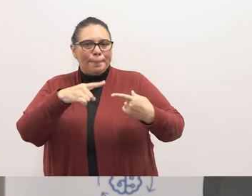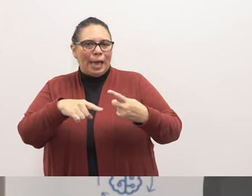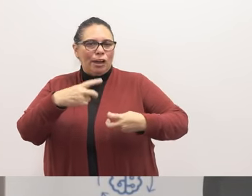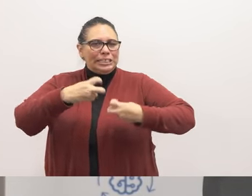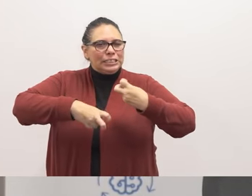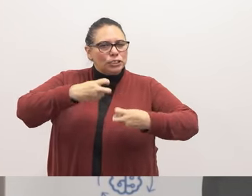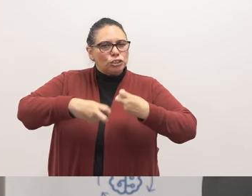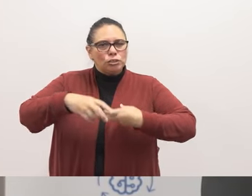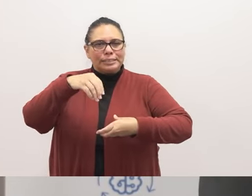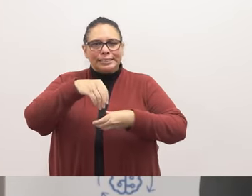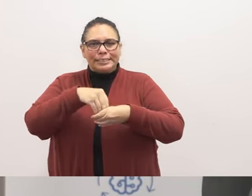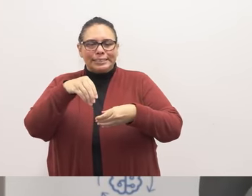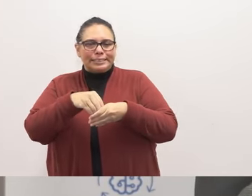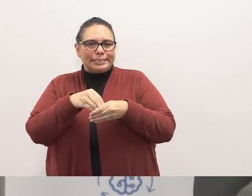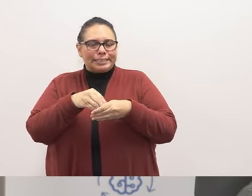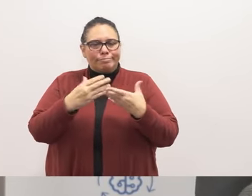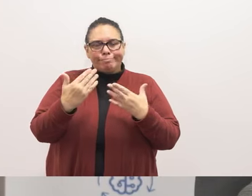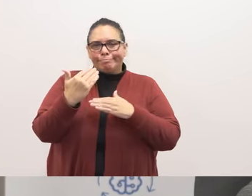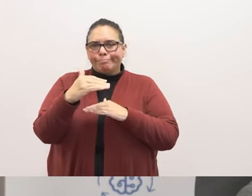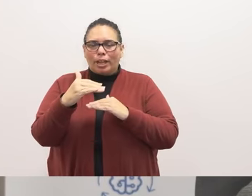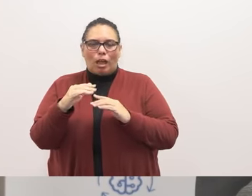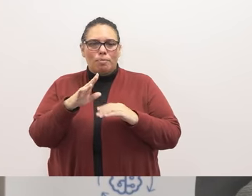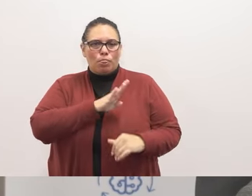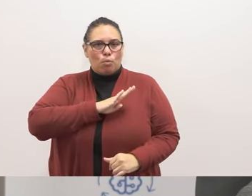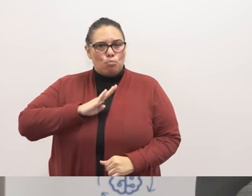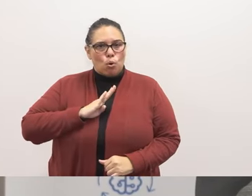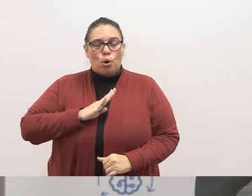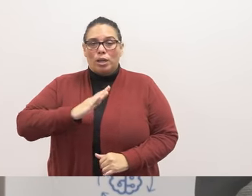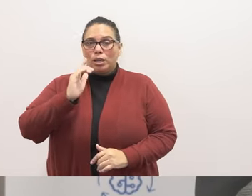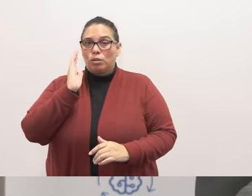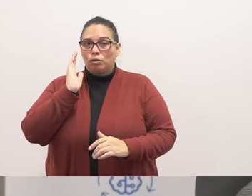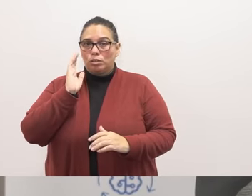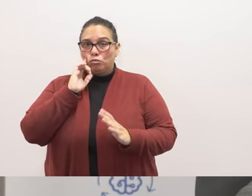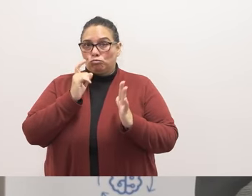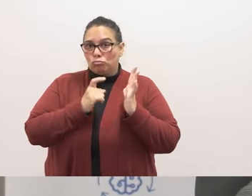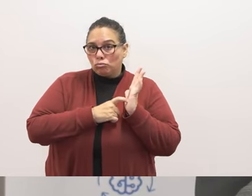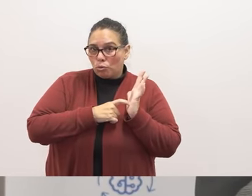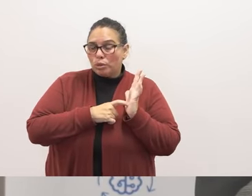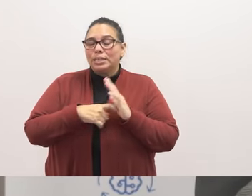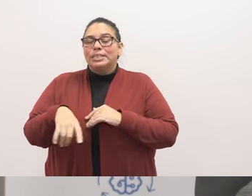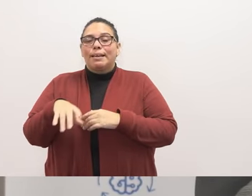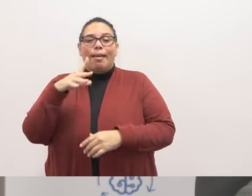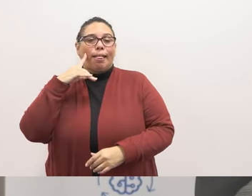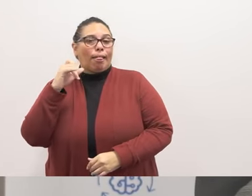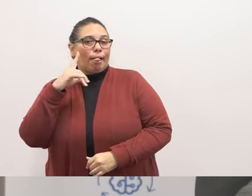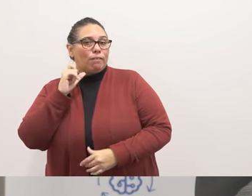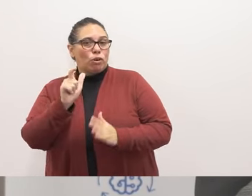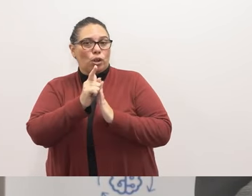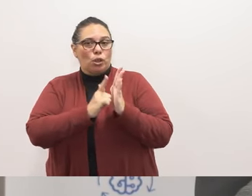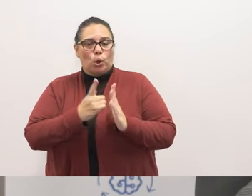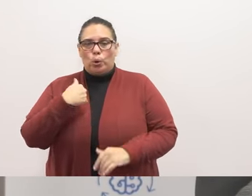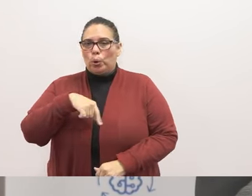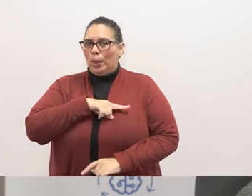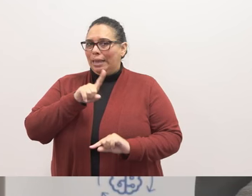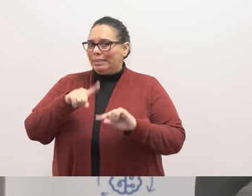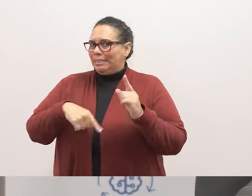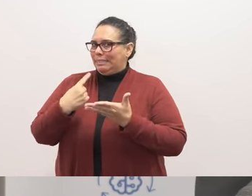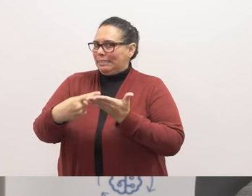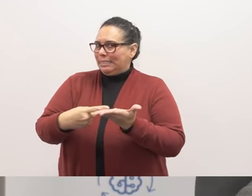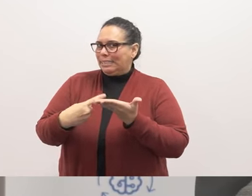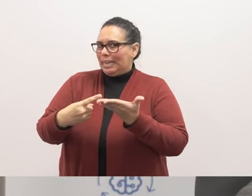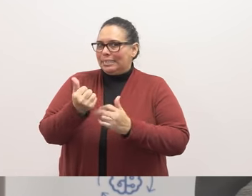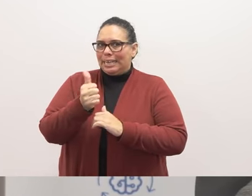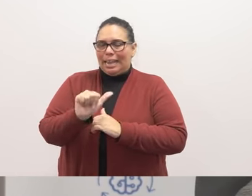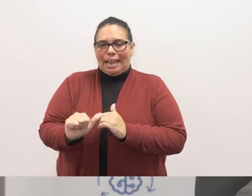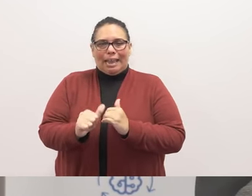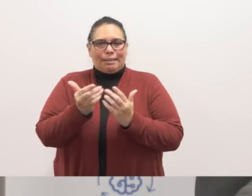that are within the jurisdiction of the board. Please note that due to California law, we, the board, cannot enter into a discussion on any